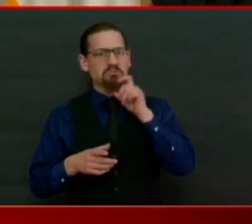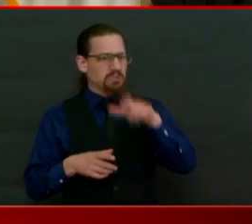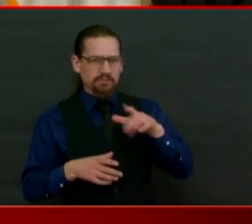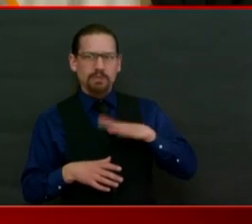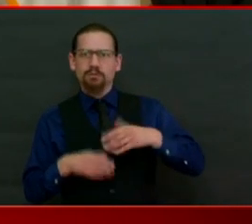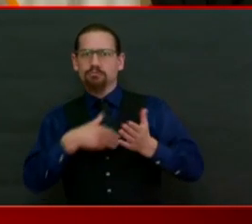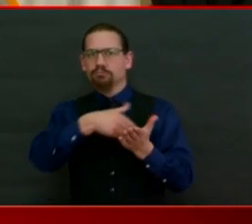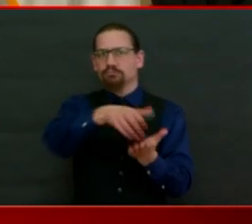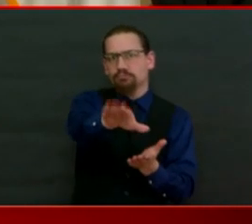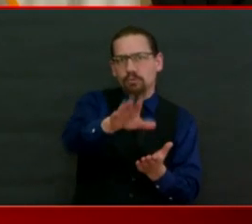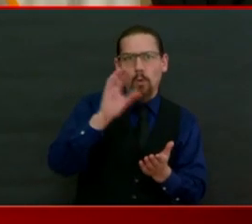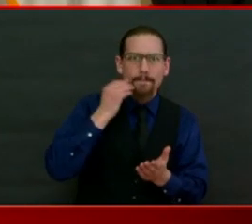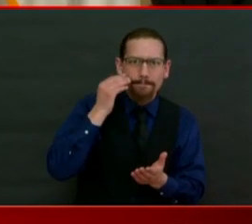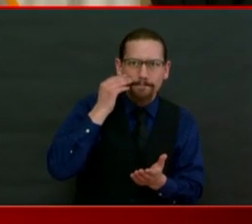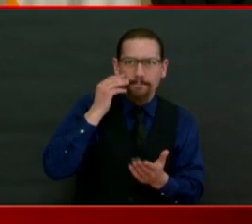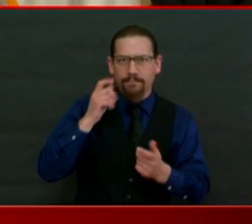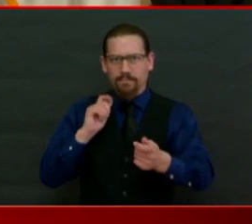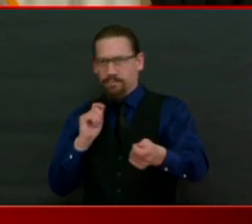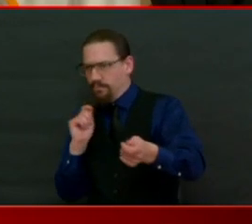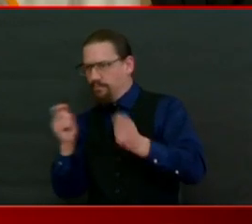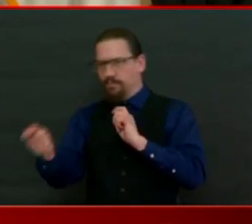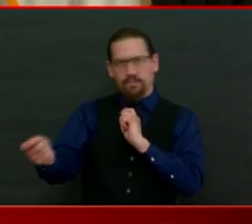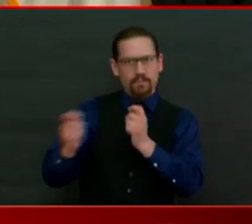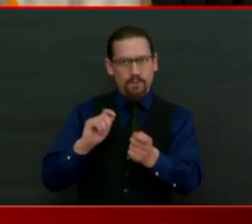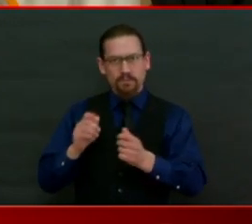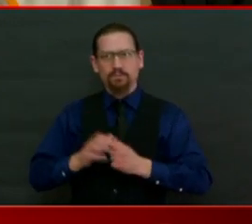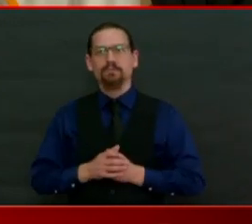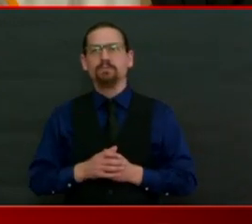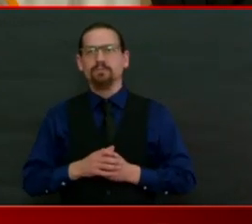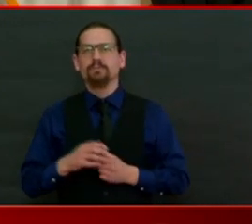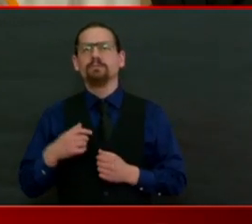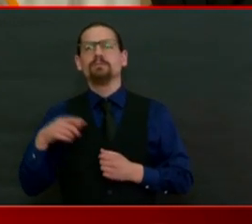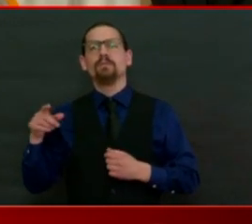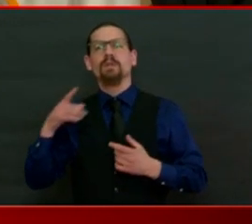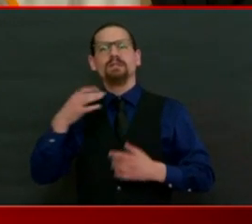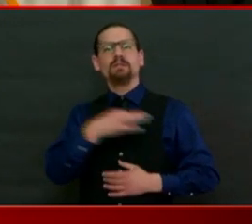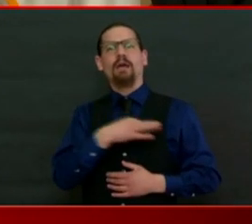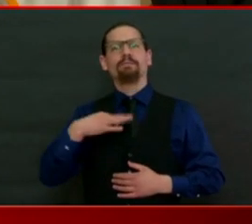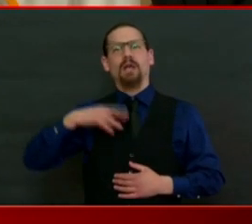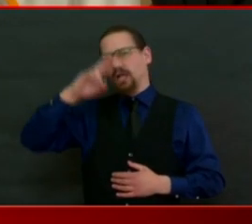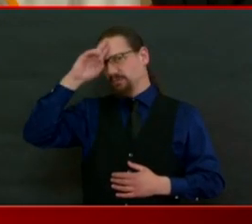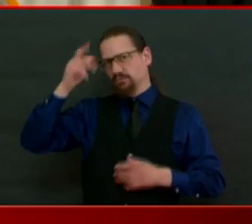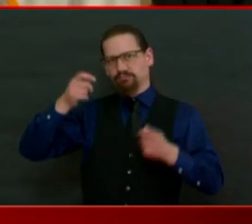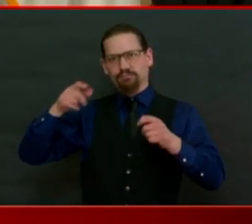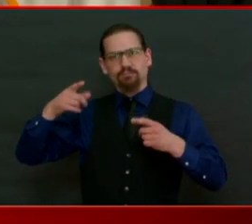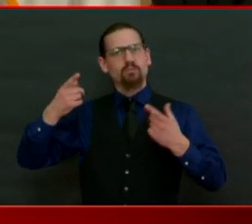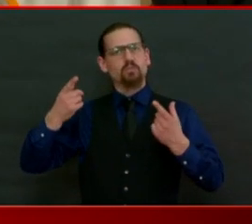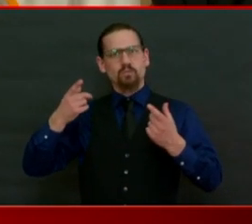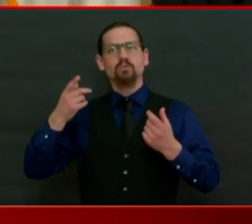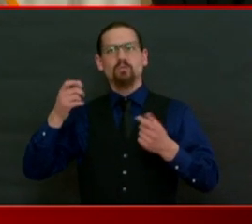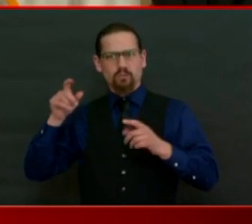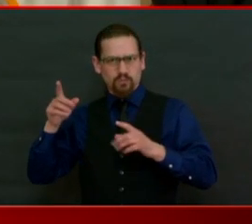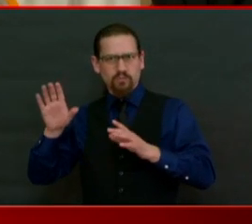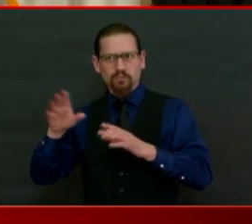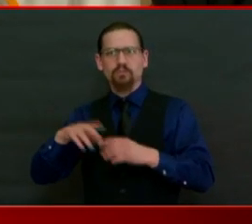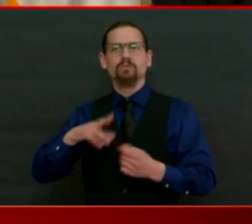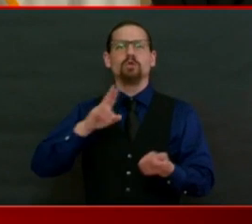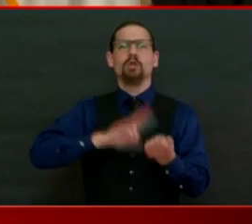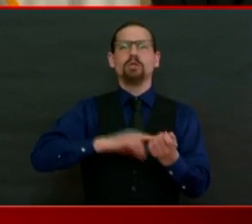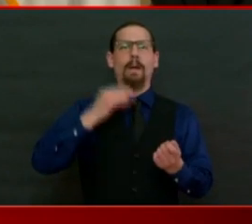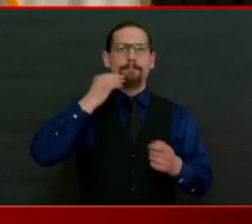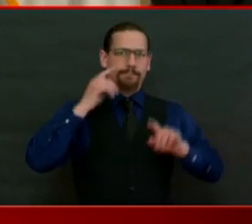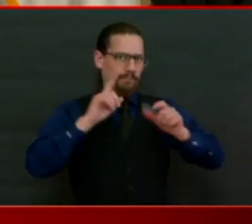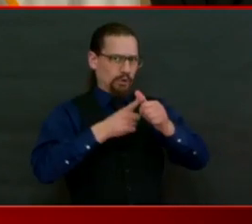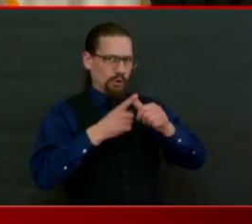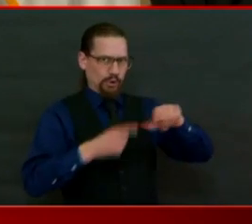staff all understand that when there is a concern for the residents, they're very familiar with the